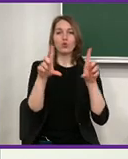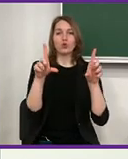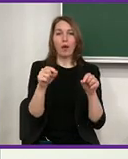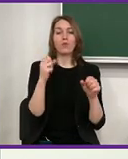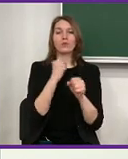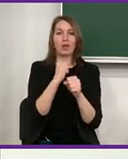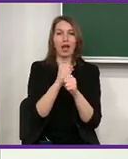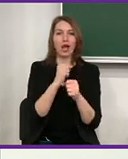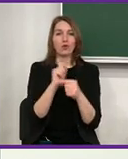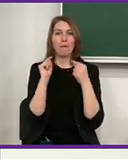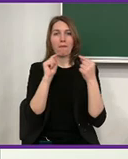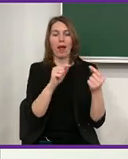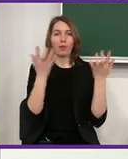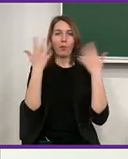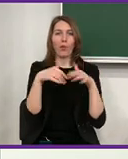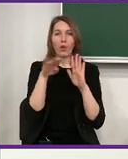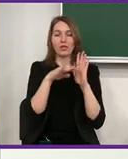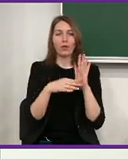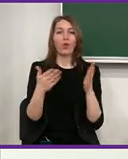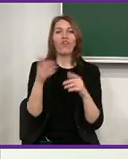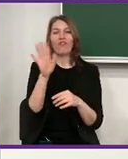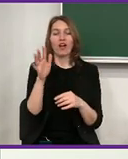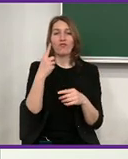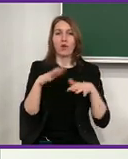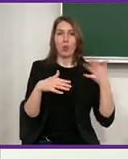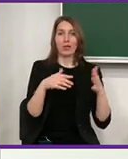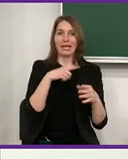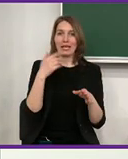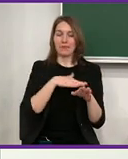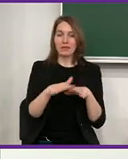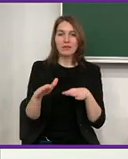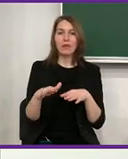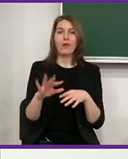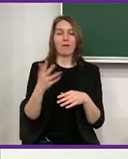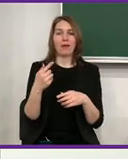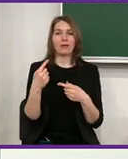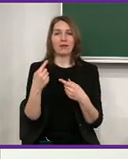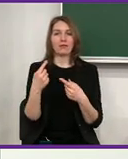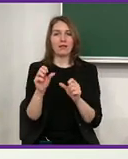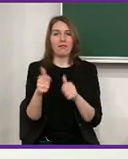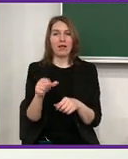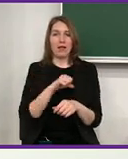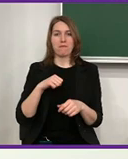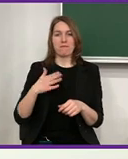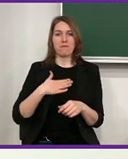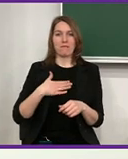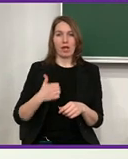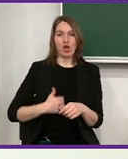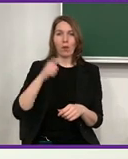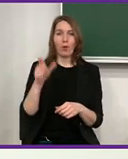so we are 100% owned by the state, and it would be illogical if we acted against